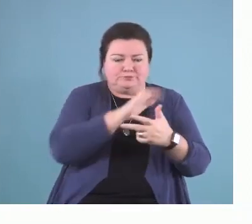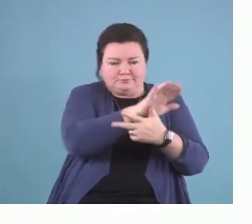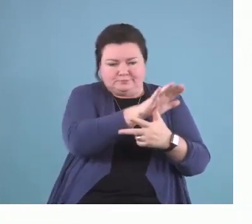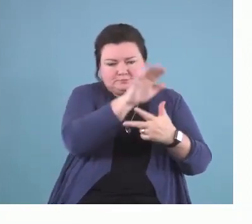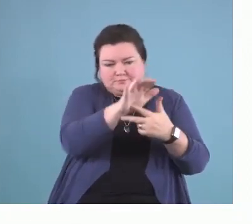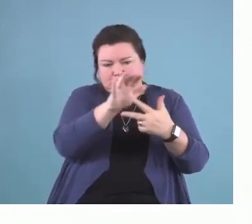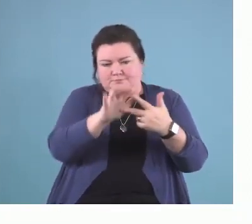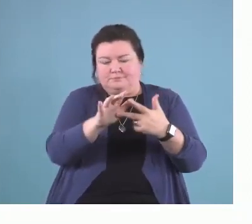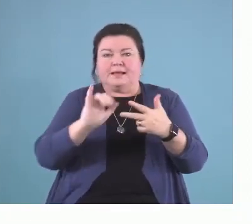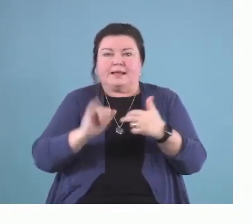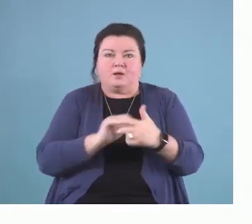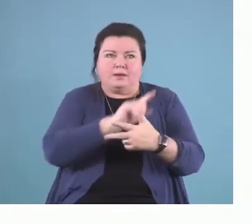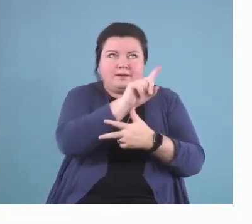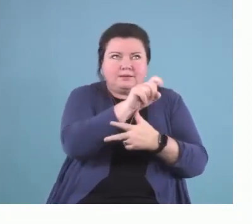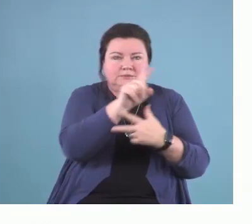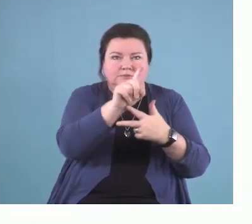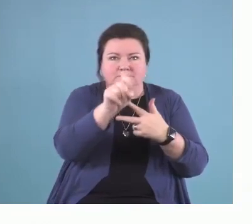appropriate questions about them.